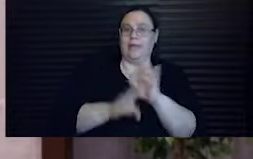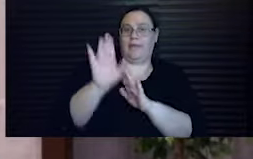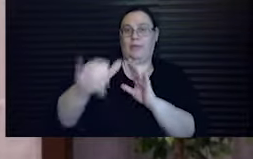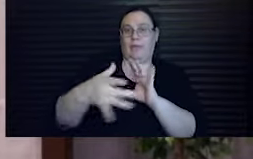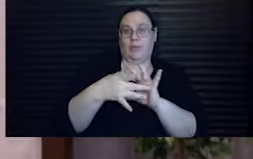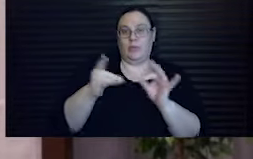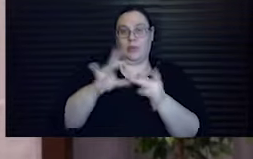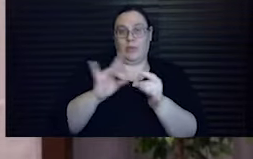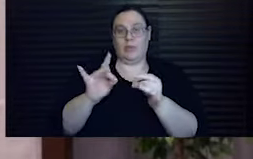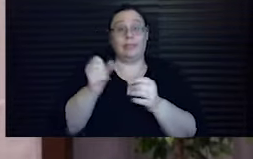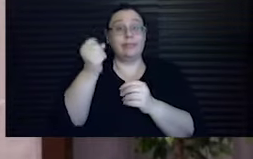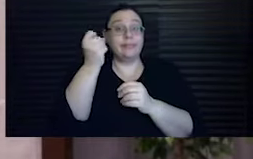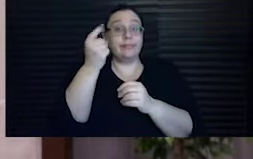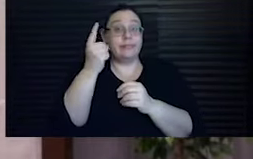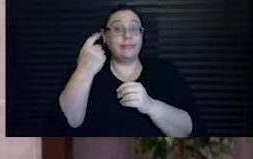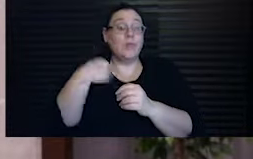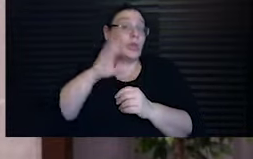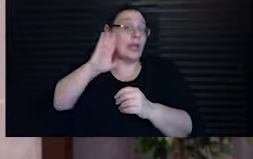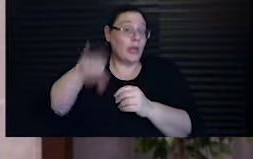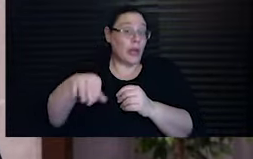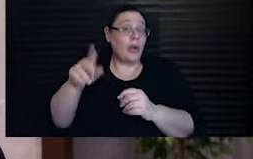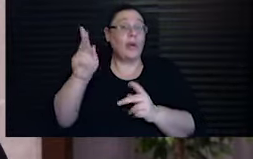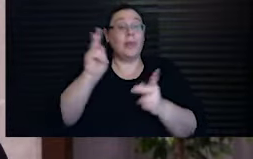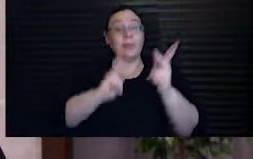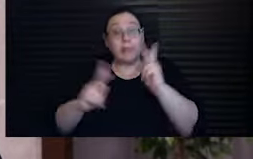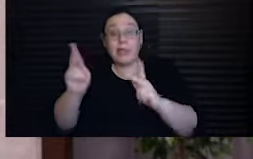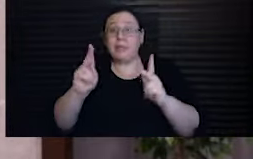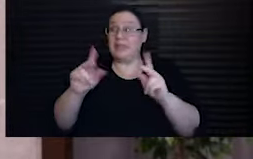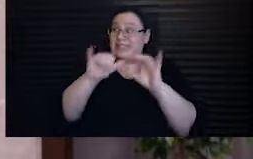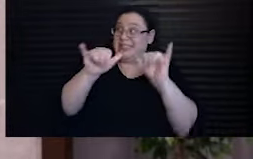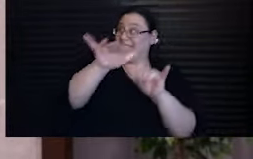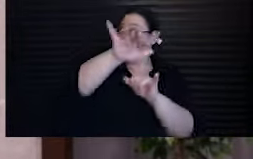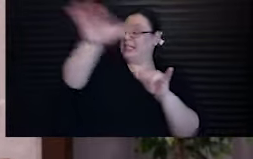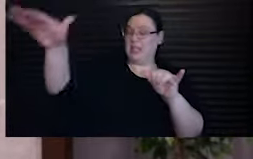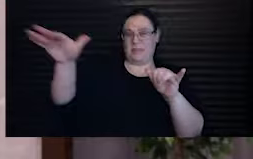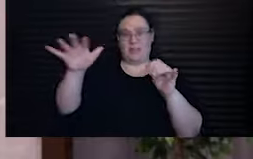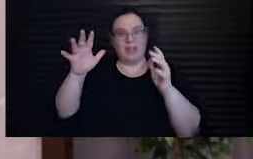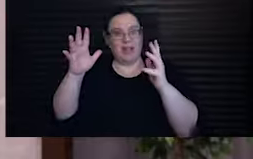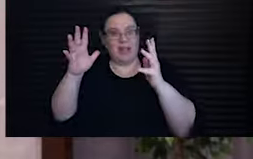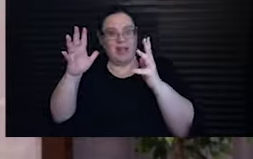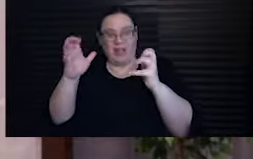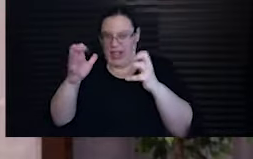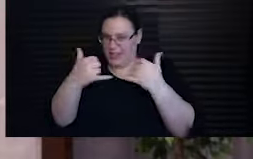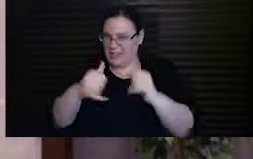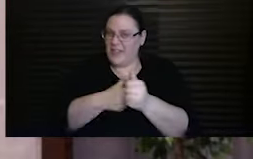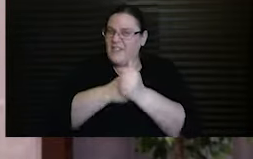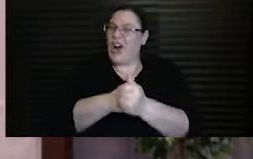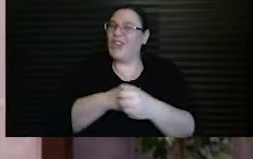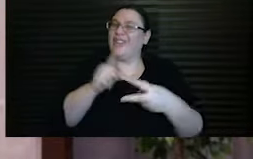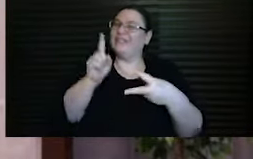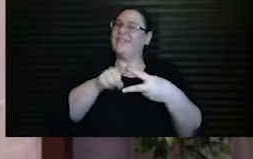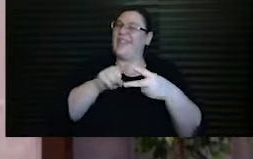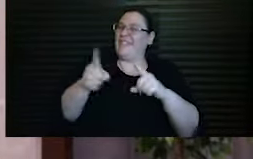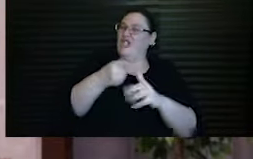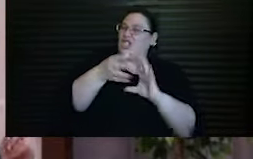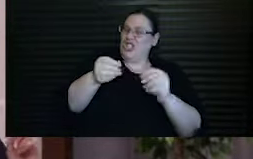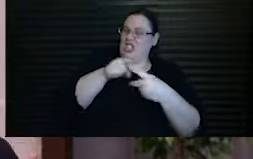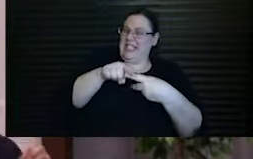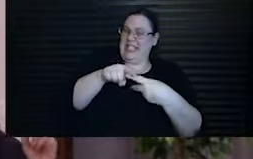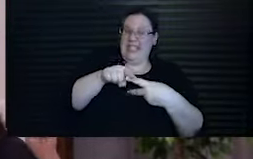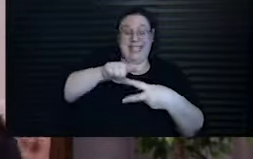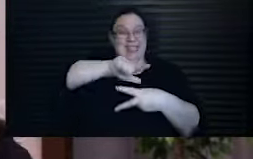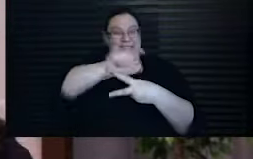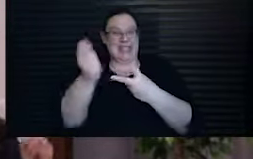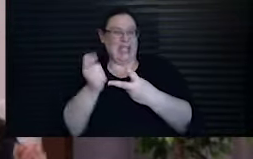One thing we know though, is that the people in the institutions that are invested in the original story will resist the